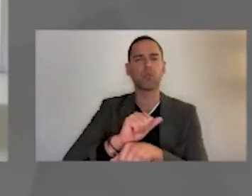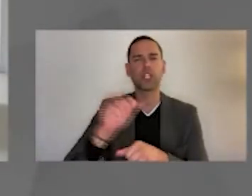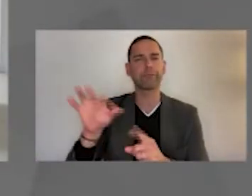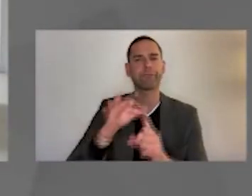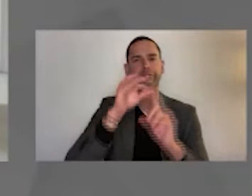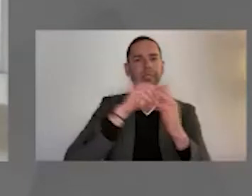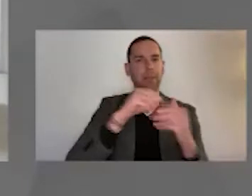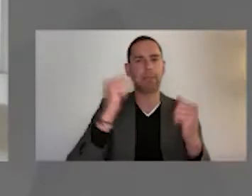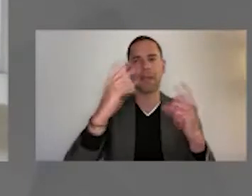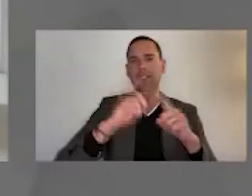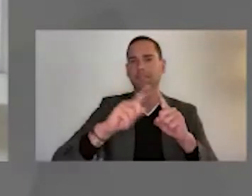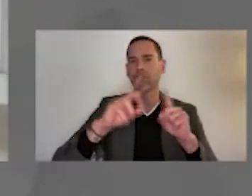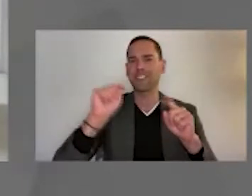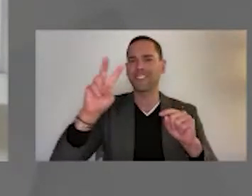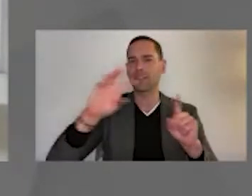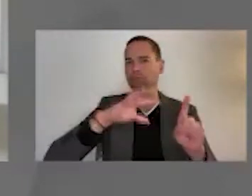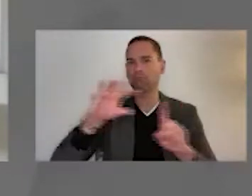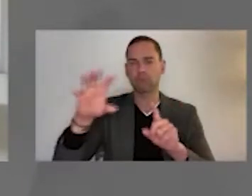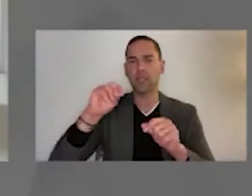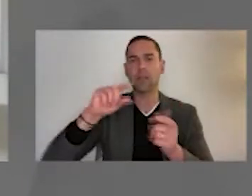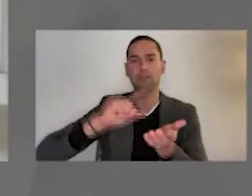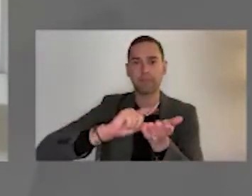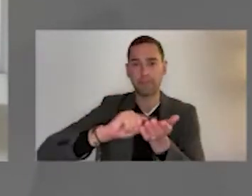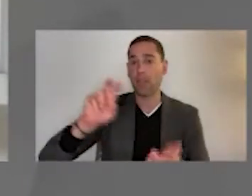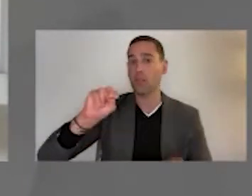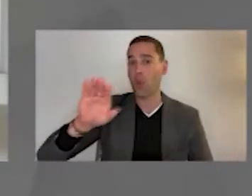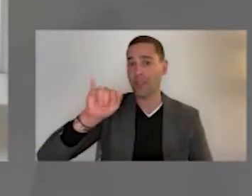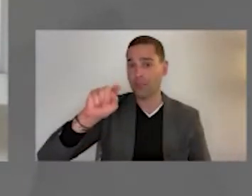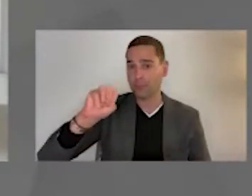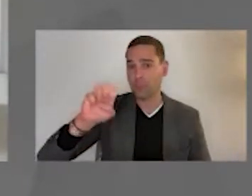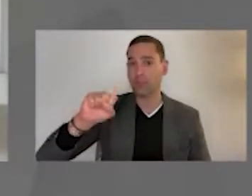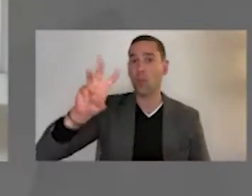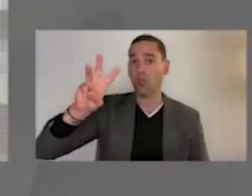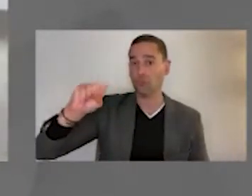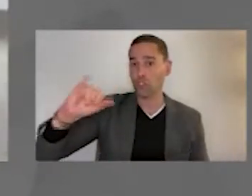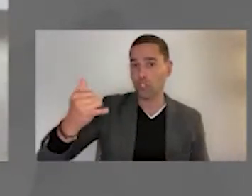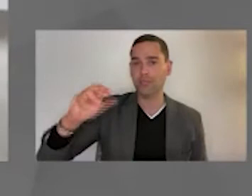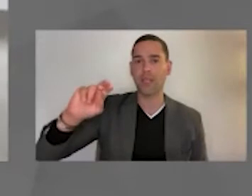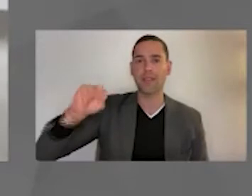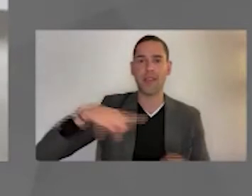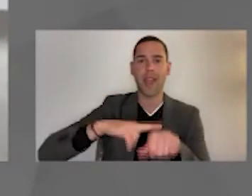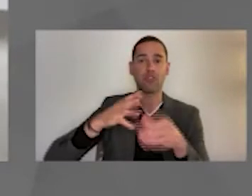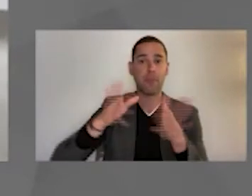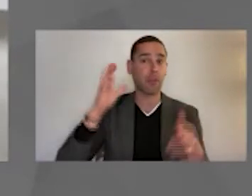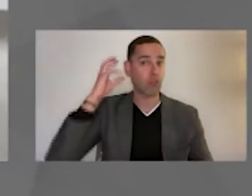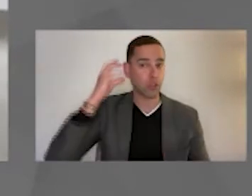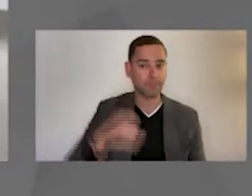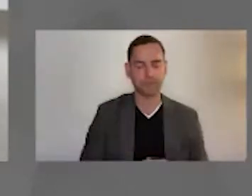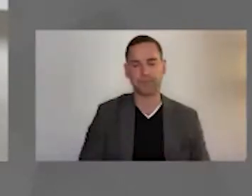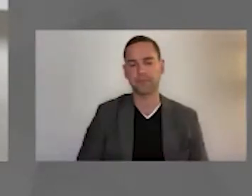array of media outlets including the New York Times, Wall Street Journal, and National Public Radio. In 2016,